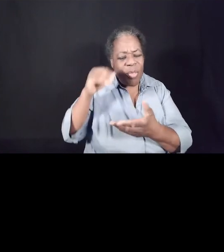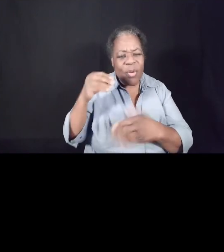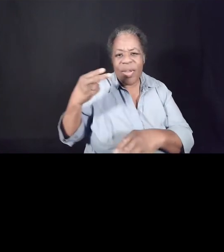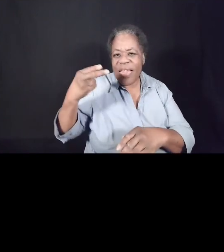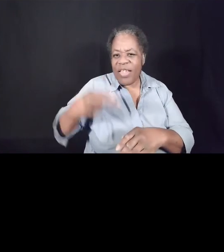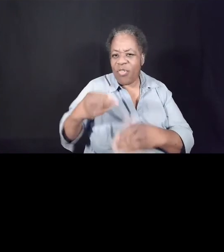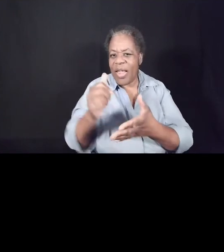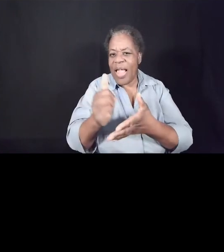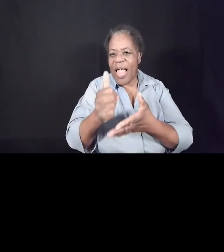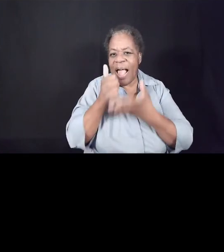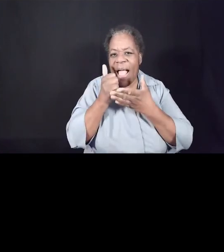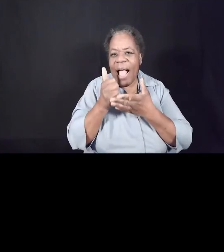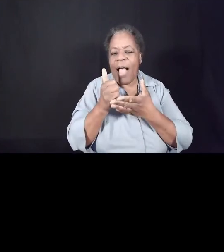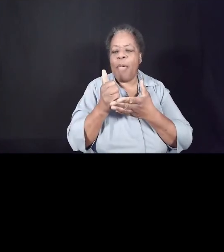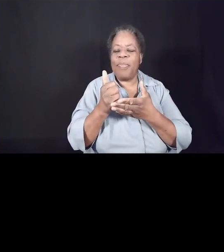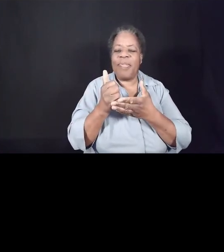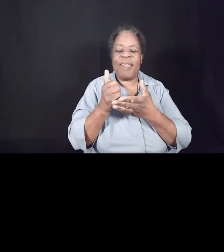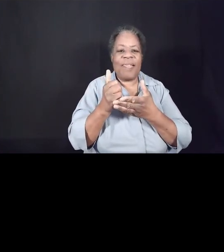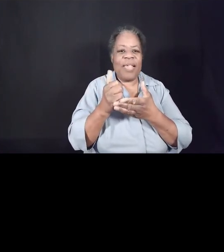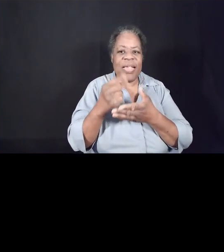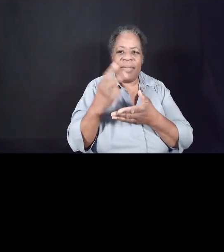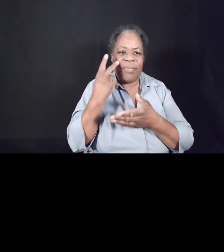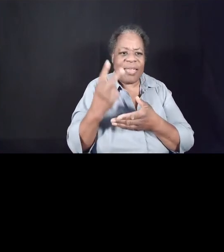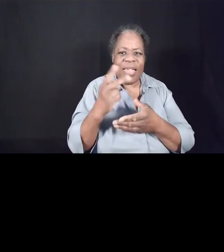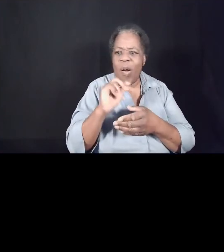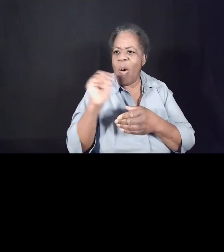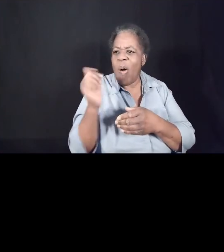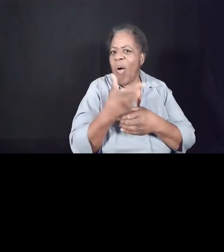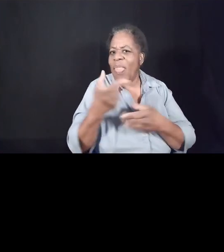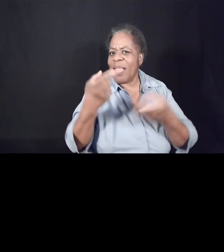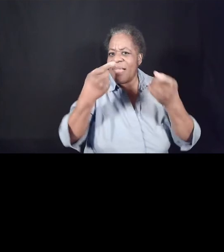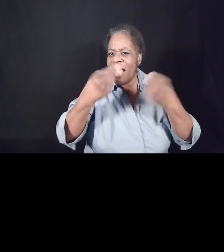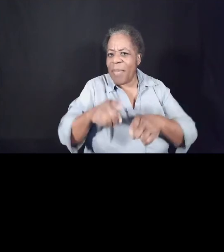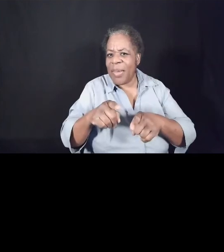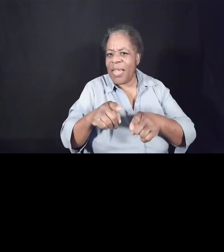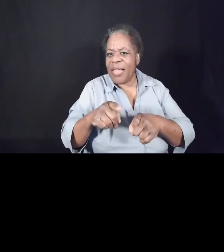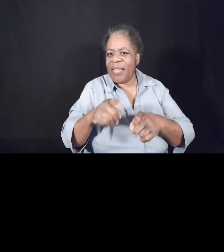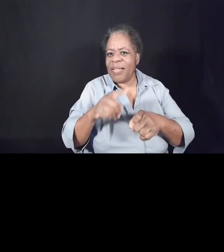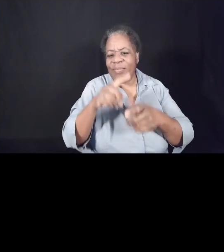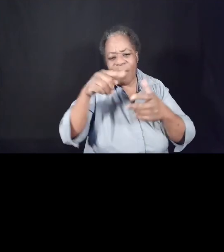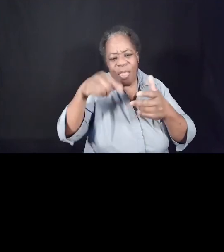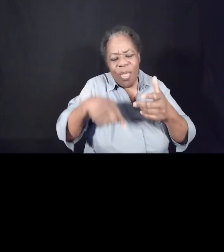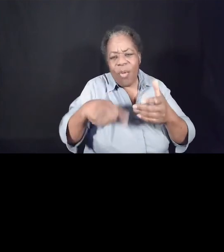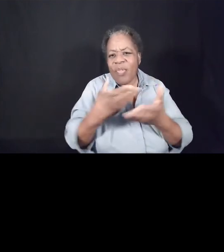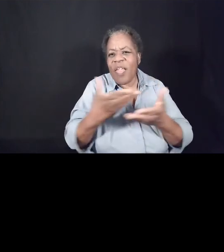give context to all that is going on. So those are some of the things for,